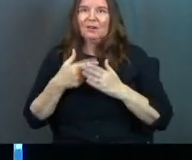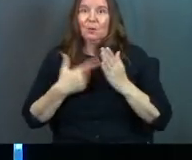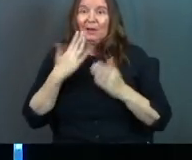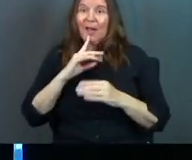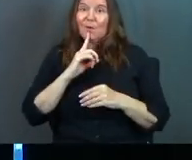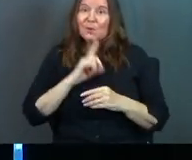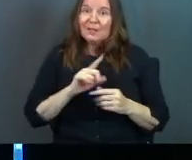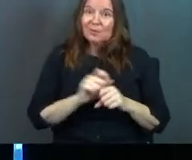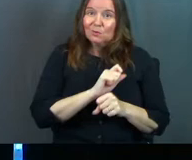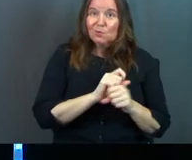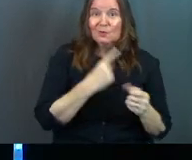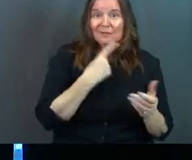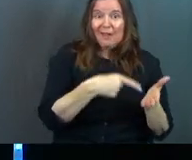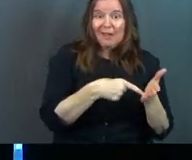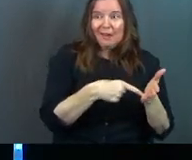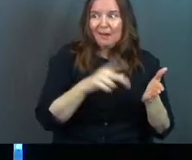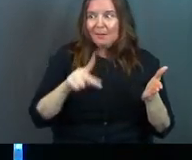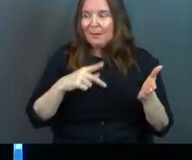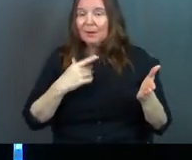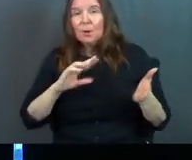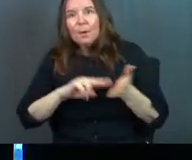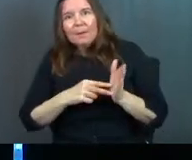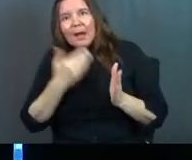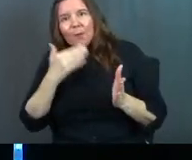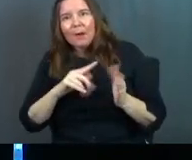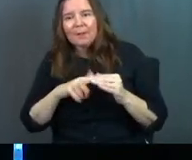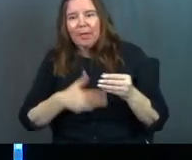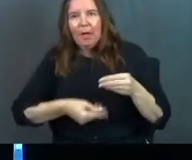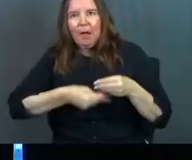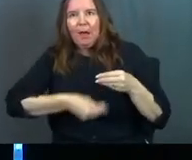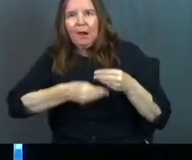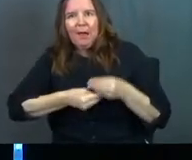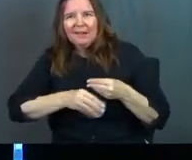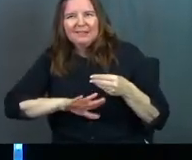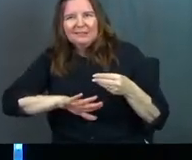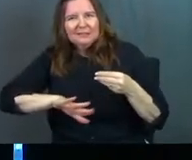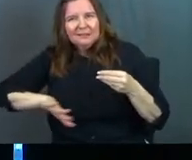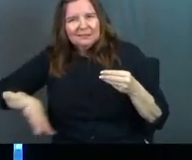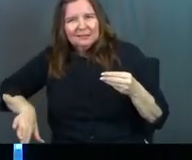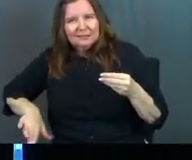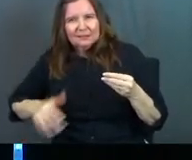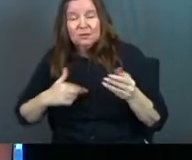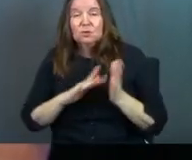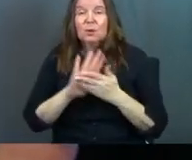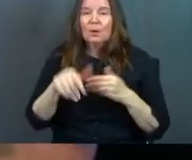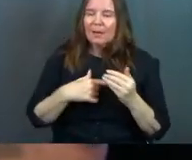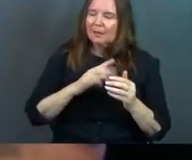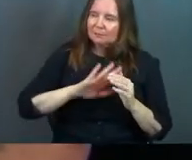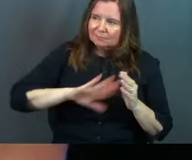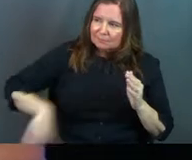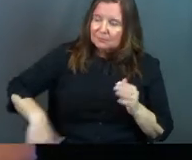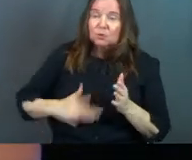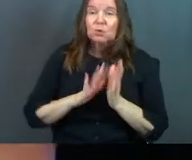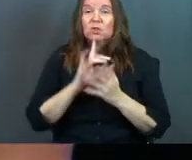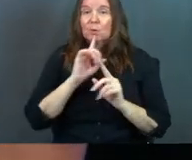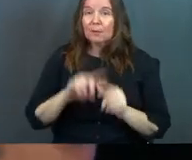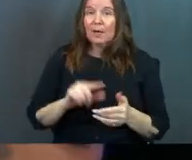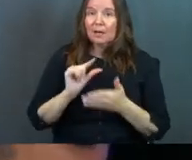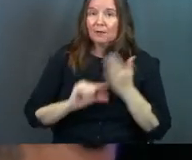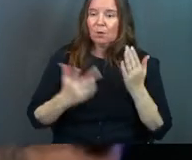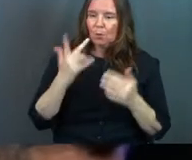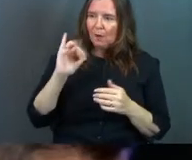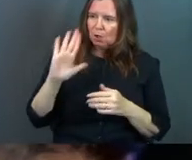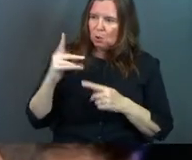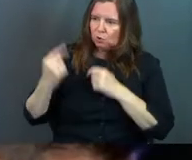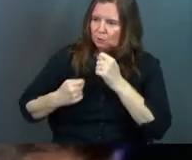what God actually said. And some of that stuff just does not hold water. So Jesus was all about, Jesus replied, verse 3, and why do